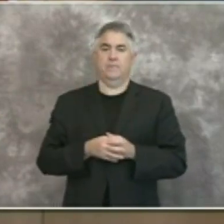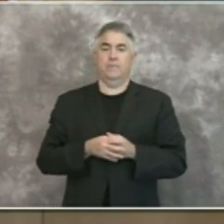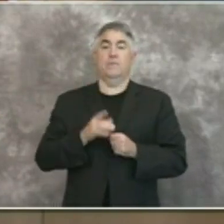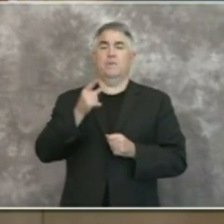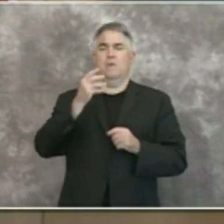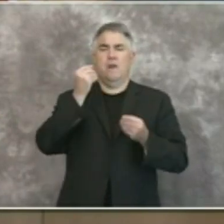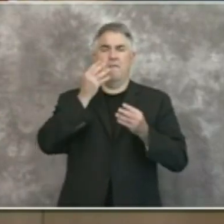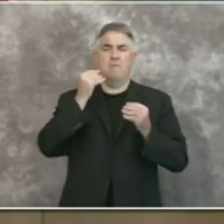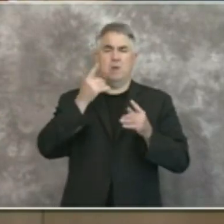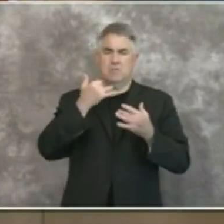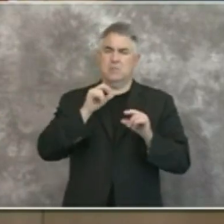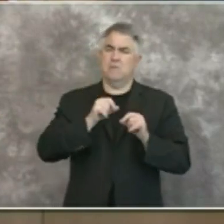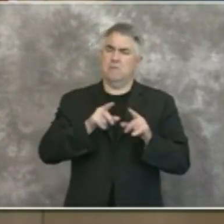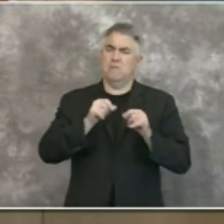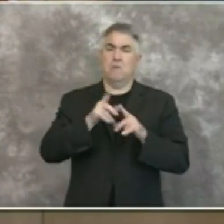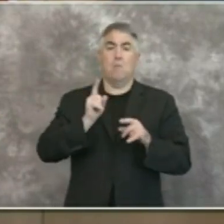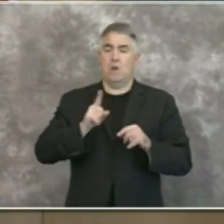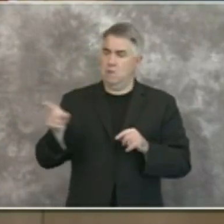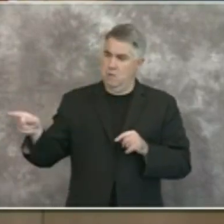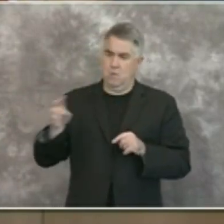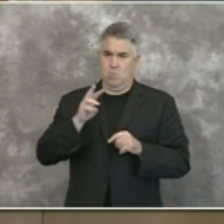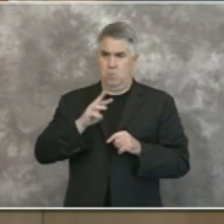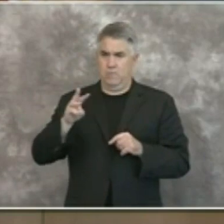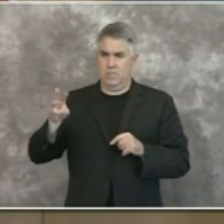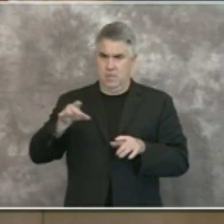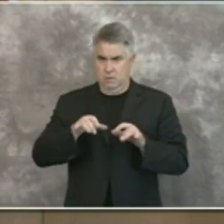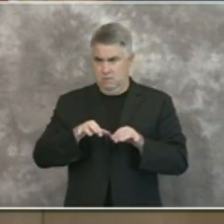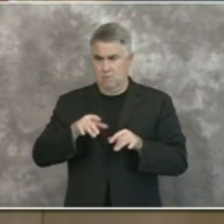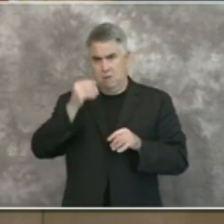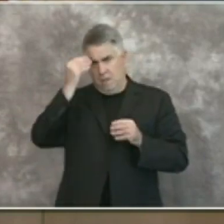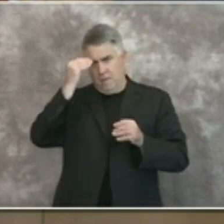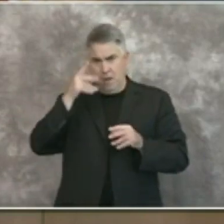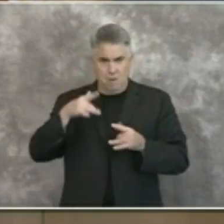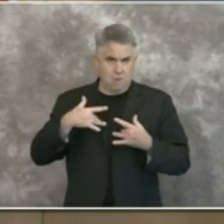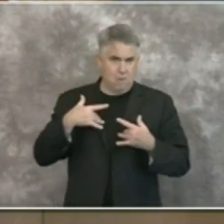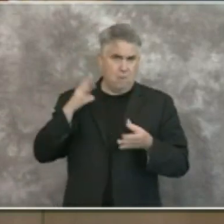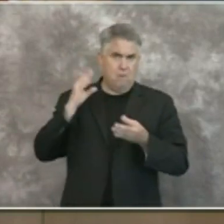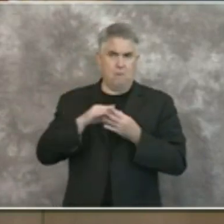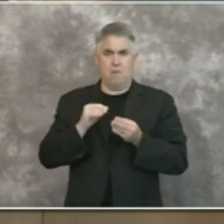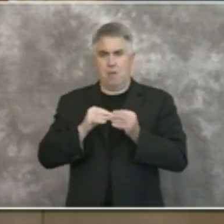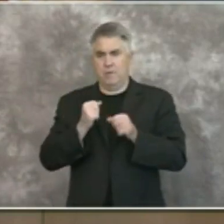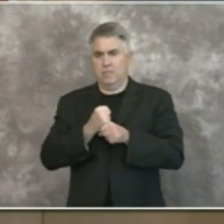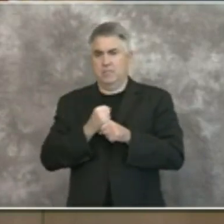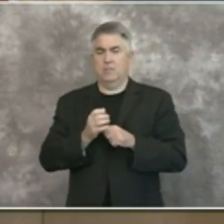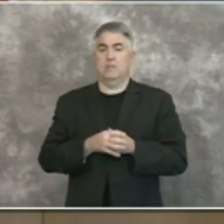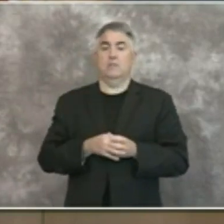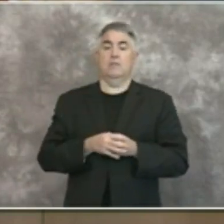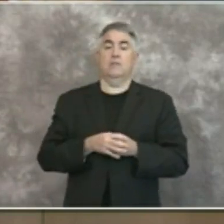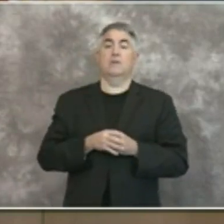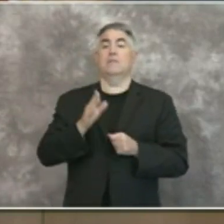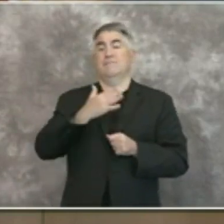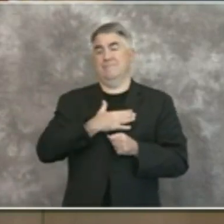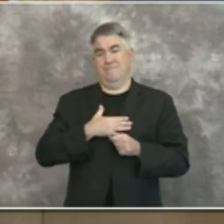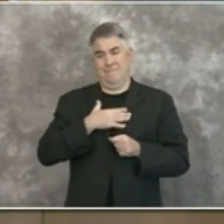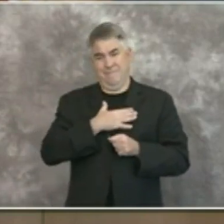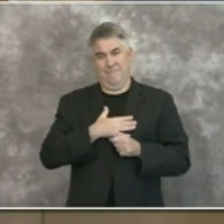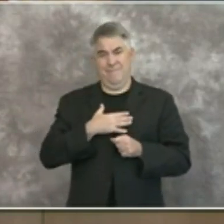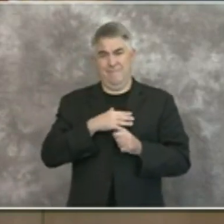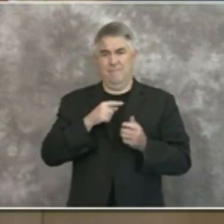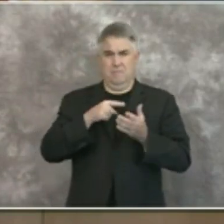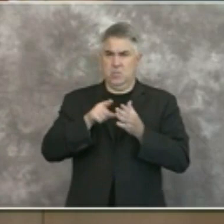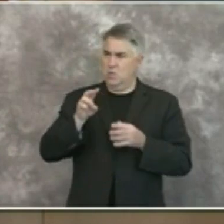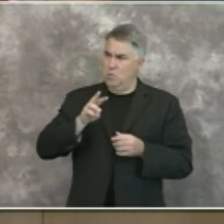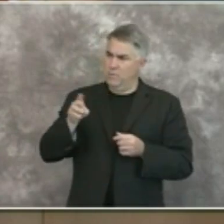will send out a daily update and for ongoing updates again we encourage you to please get on the coronavirus website at